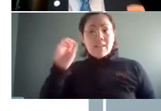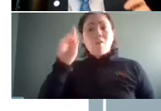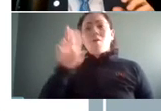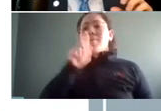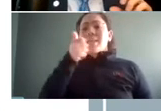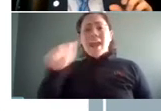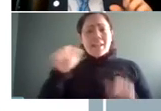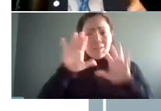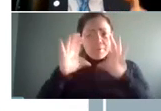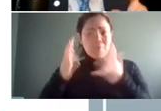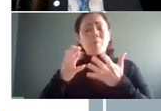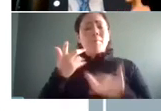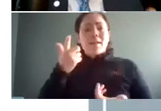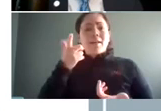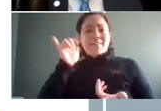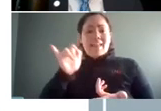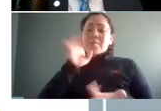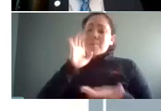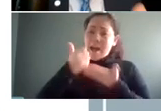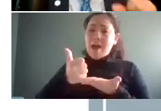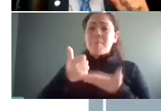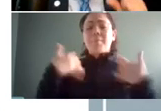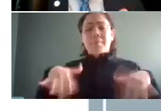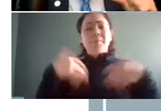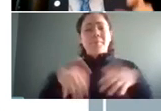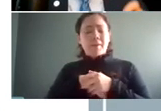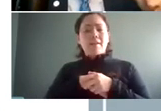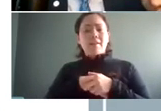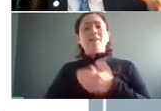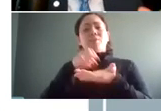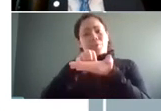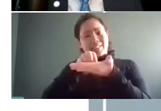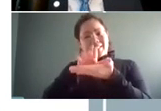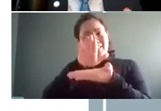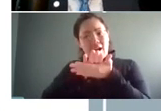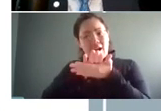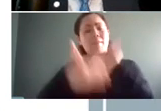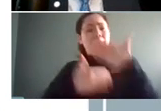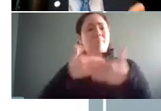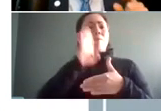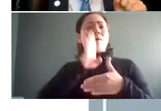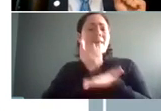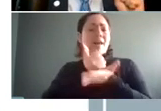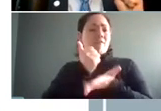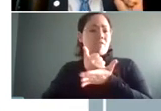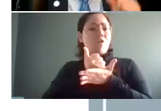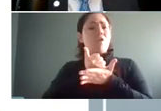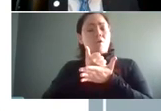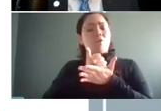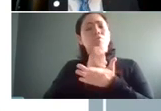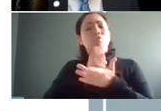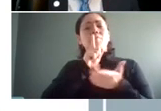um that's going to be very helpful to you documenting the process can be also be very helpful to ensure that